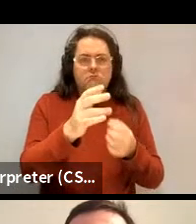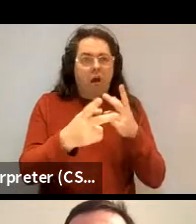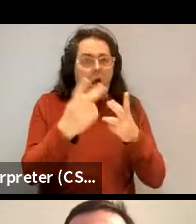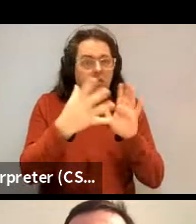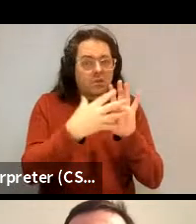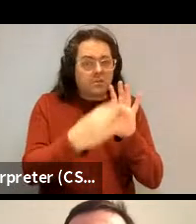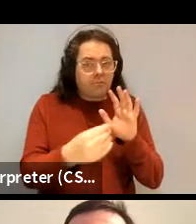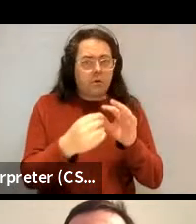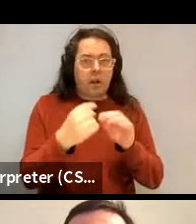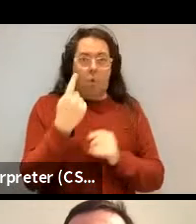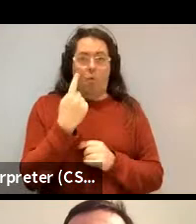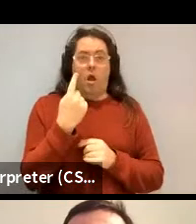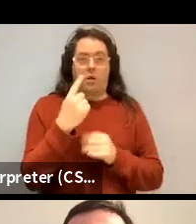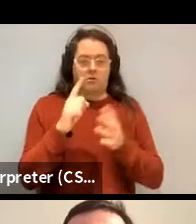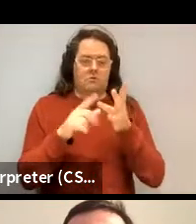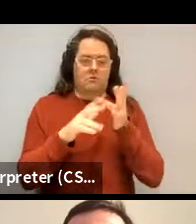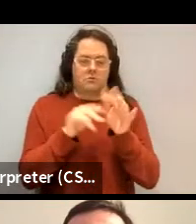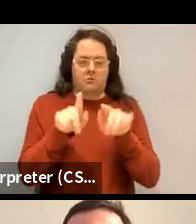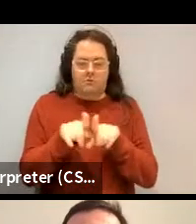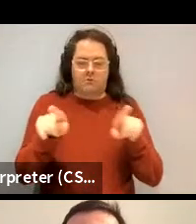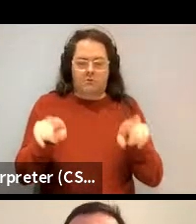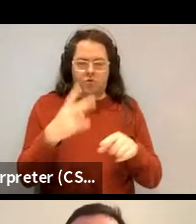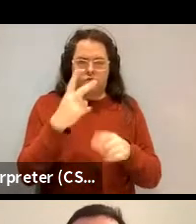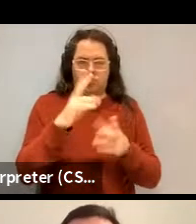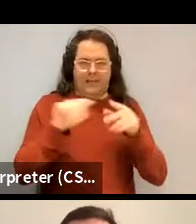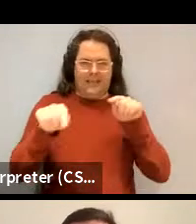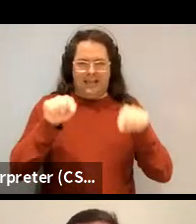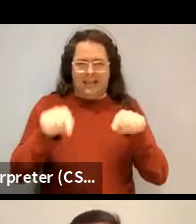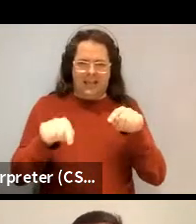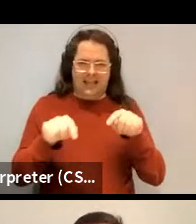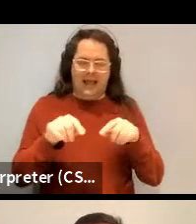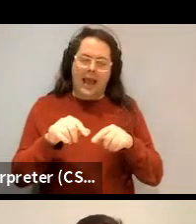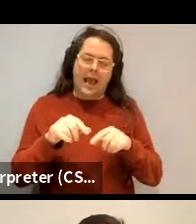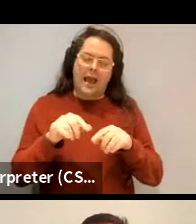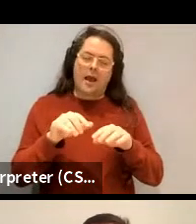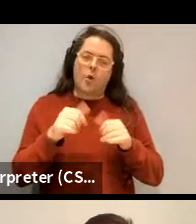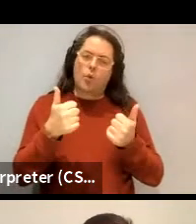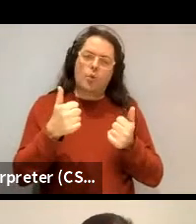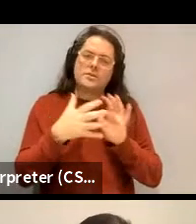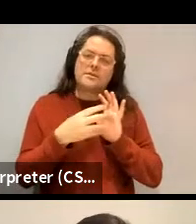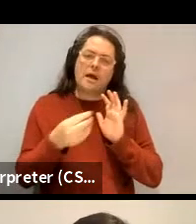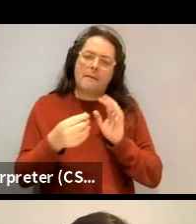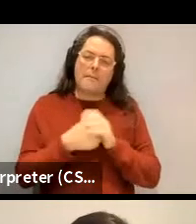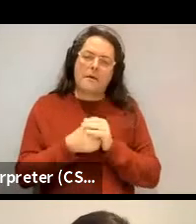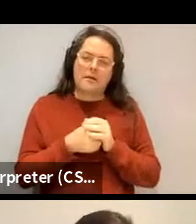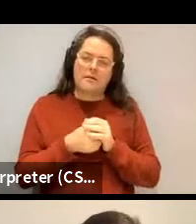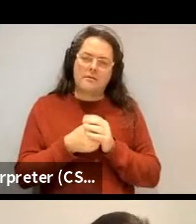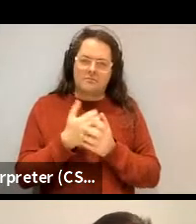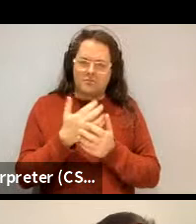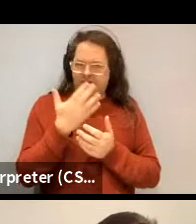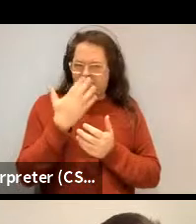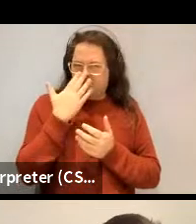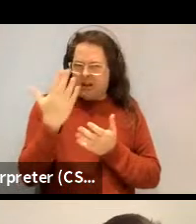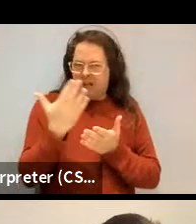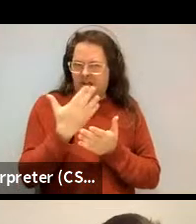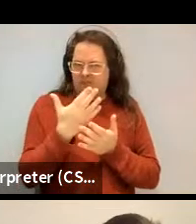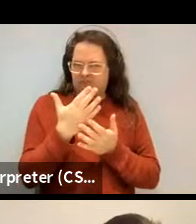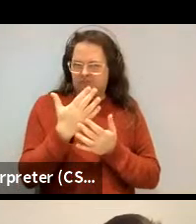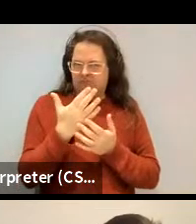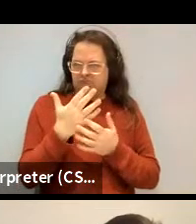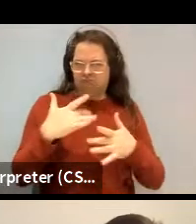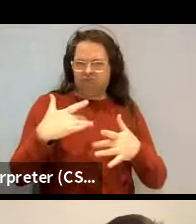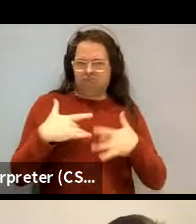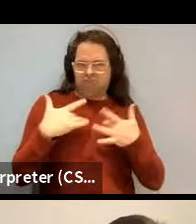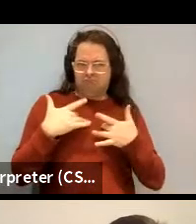one maybe is not a good example of, because you show that there, I think very convincingly, there's two kinds of senses there